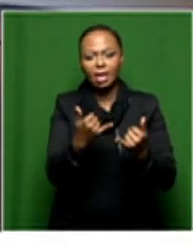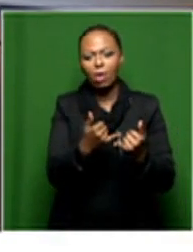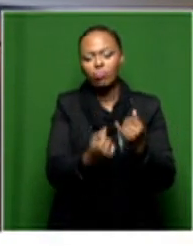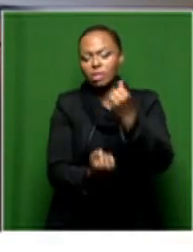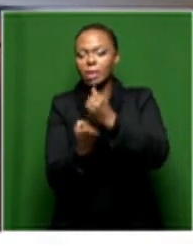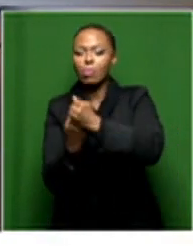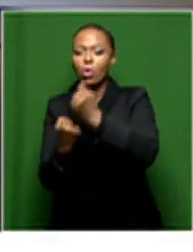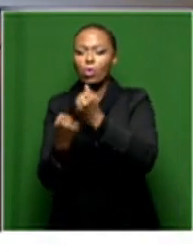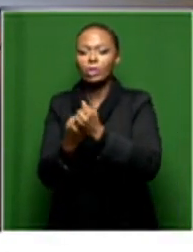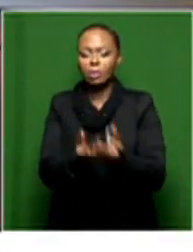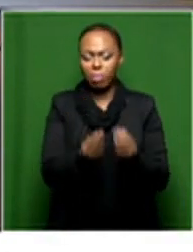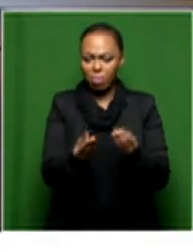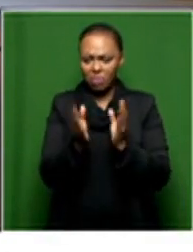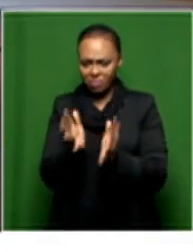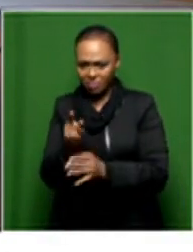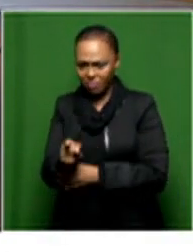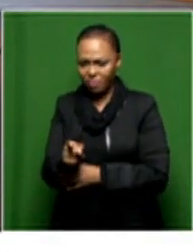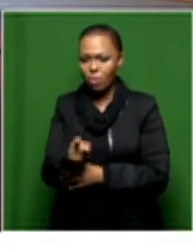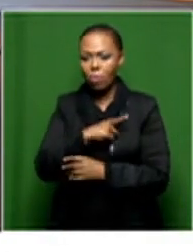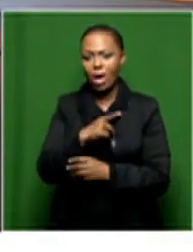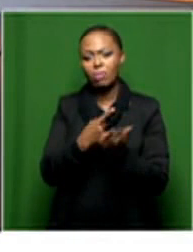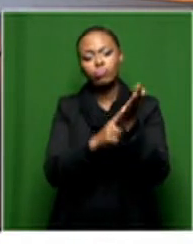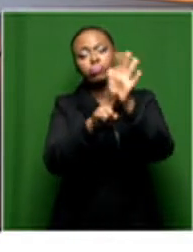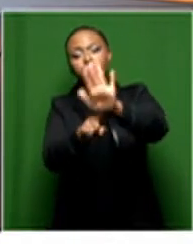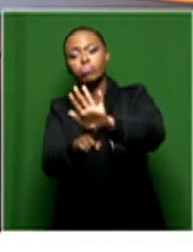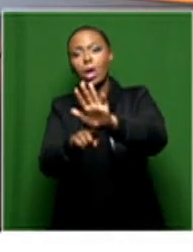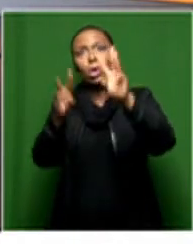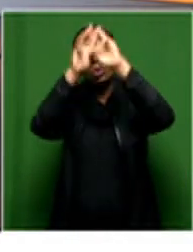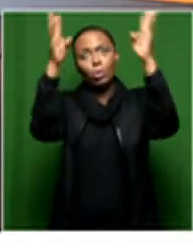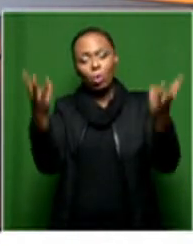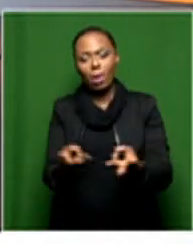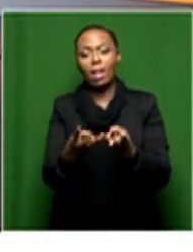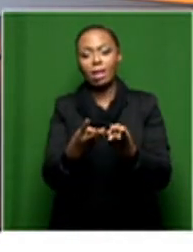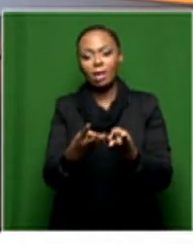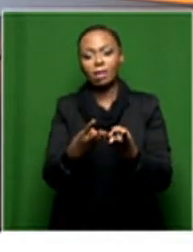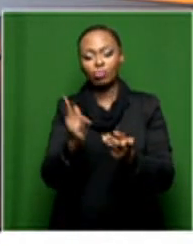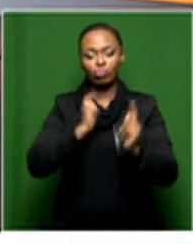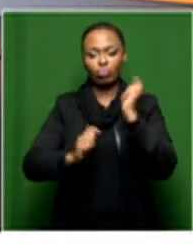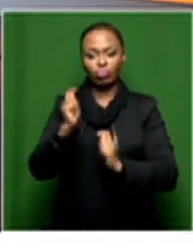at the Azura's broadcast on the global stage during the 2020 Gothenburg Book Fair.